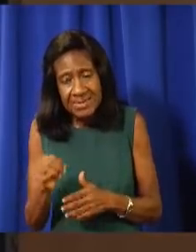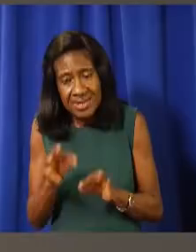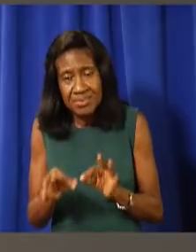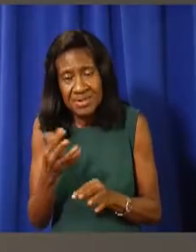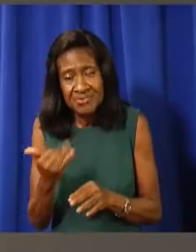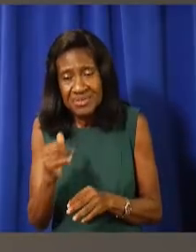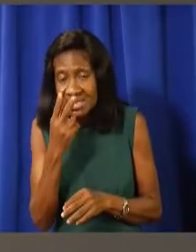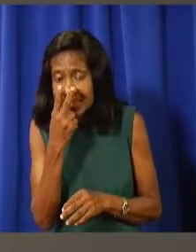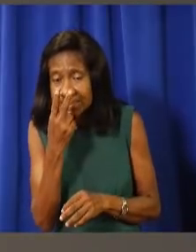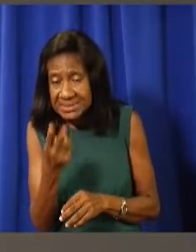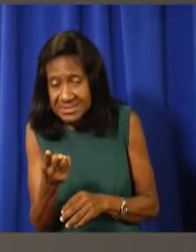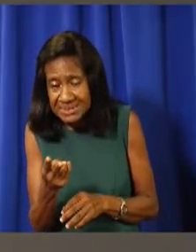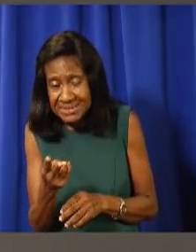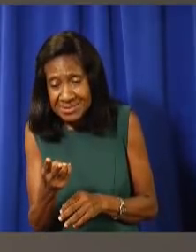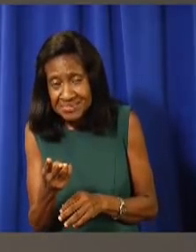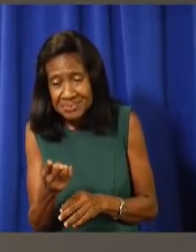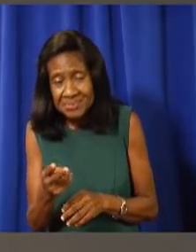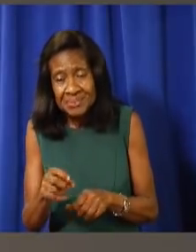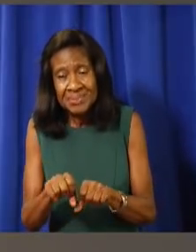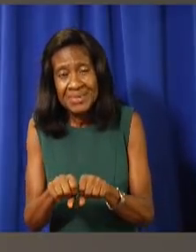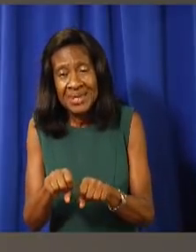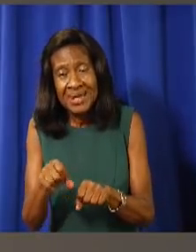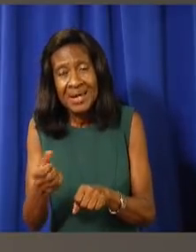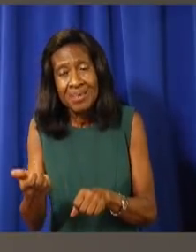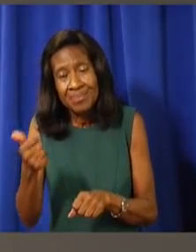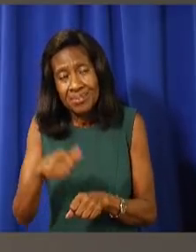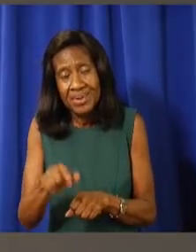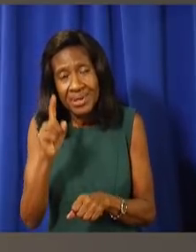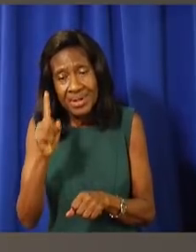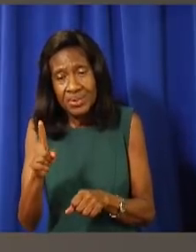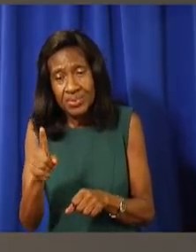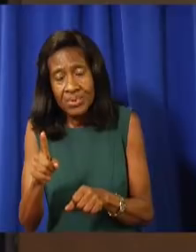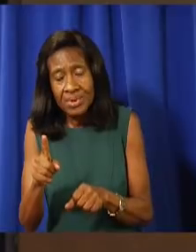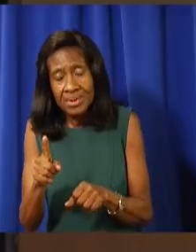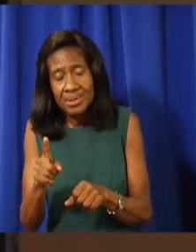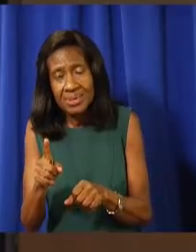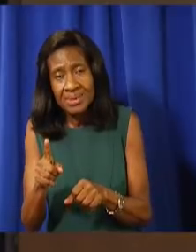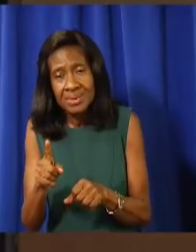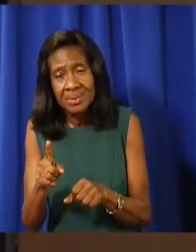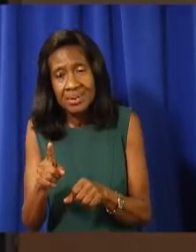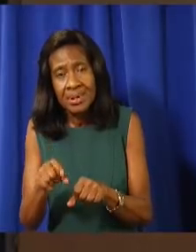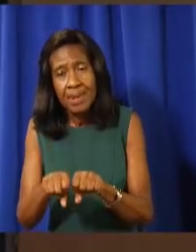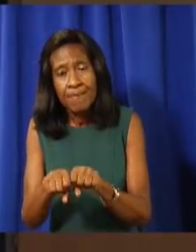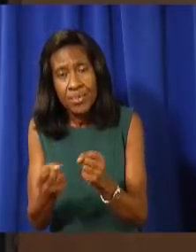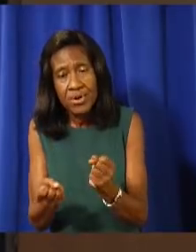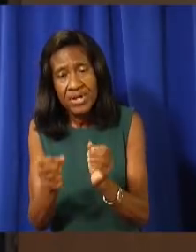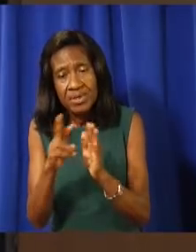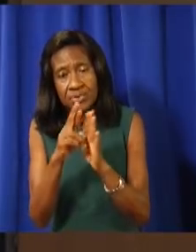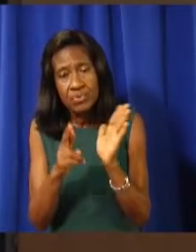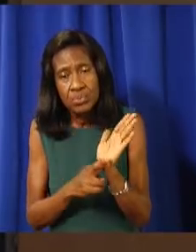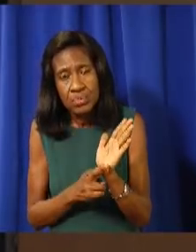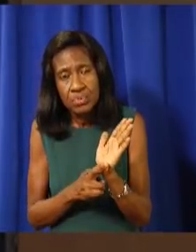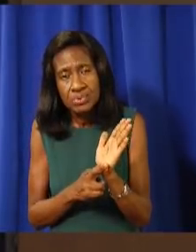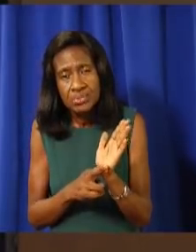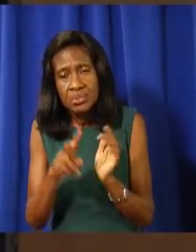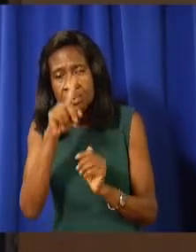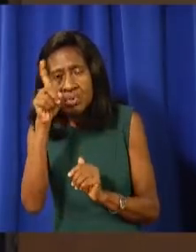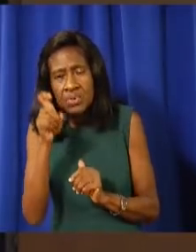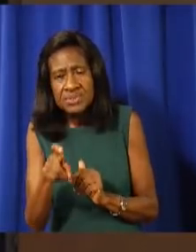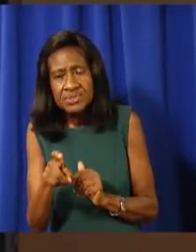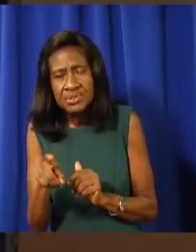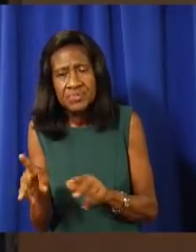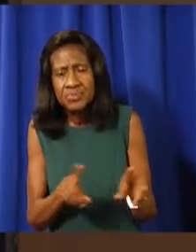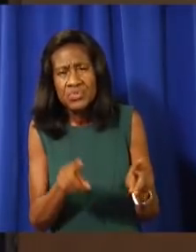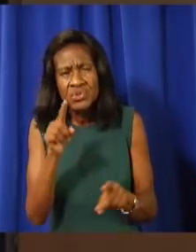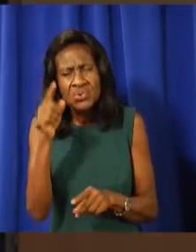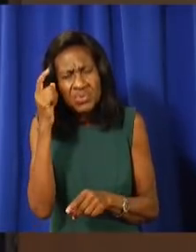you have, how do you feel about that at moment? Do you feel it's possible that it has already escaped into the community? We just don't know yet? I don't think it has escaped into the community.